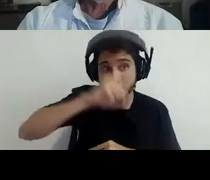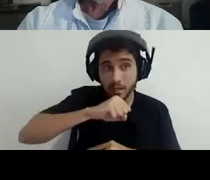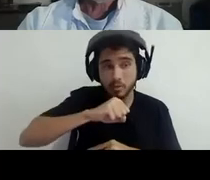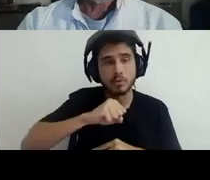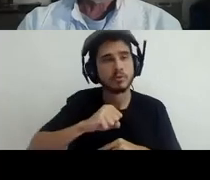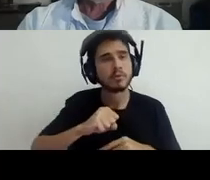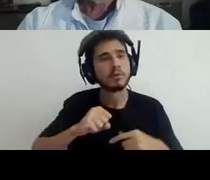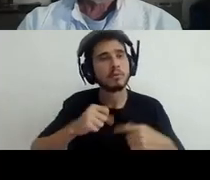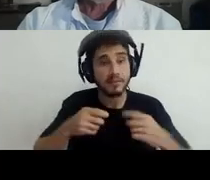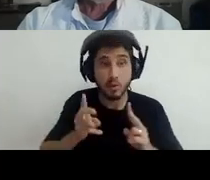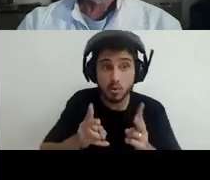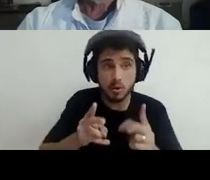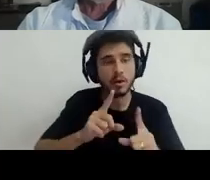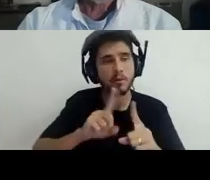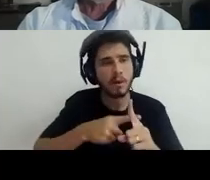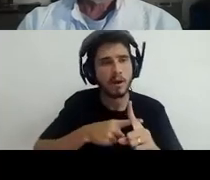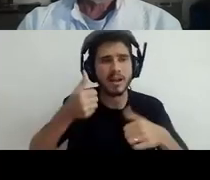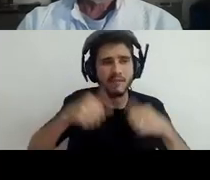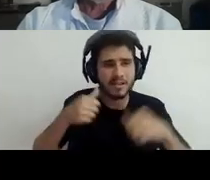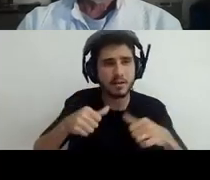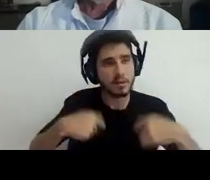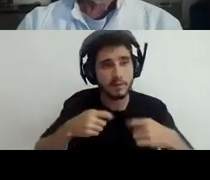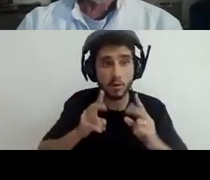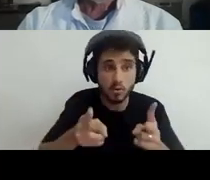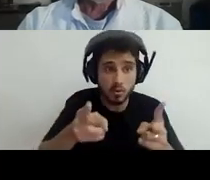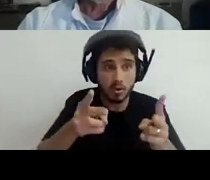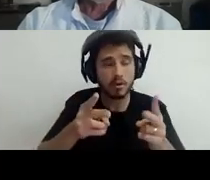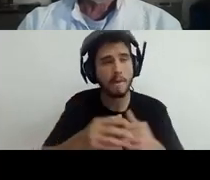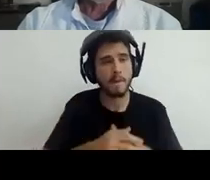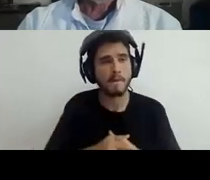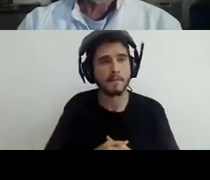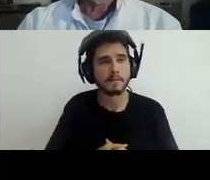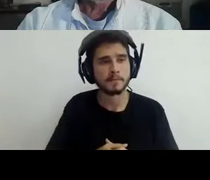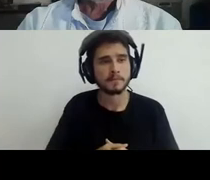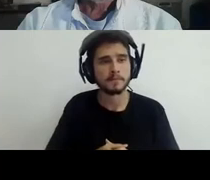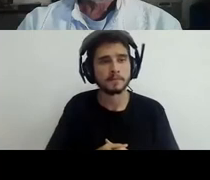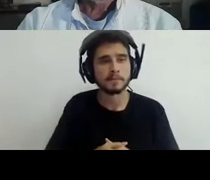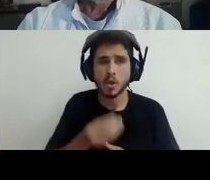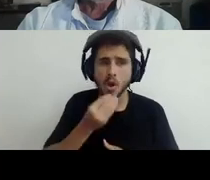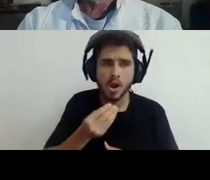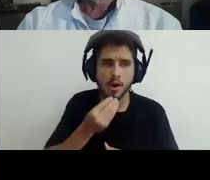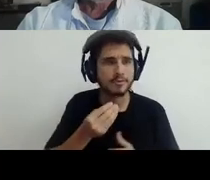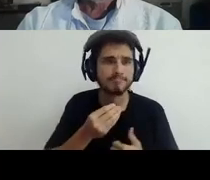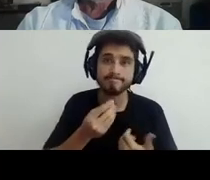students could move forward. That has not always been successful, but at least the